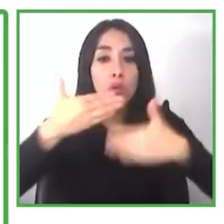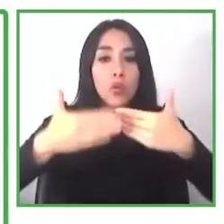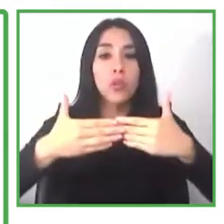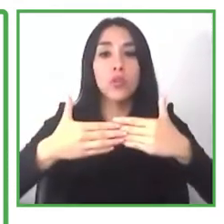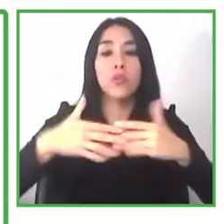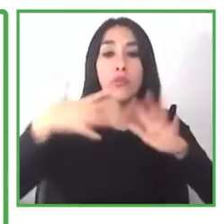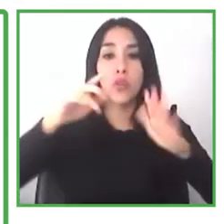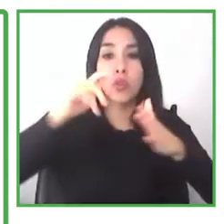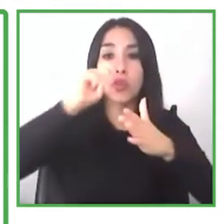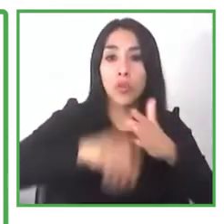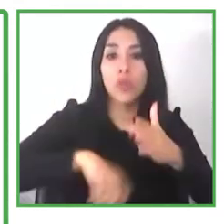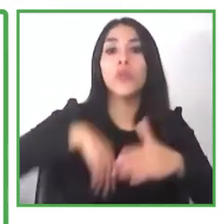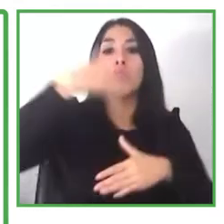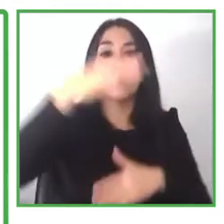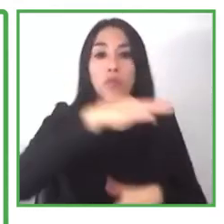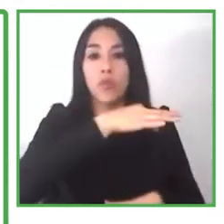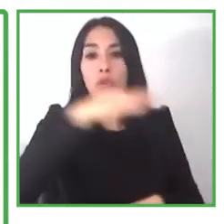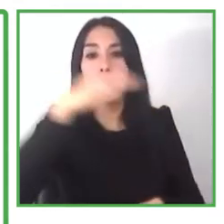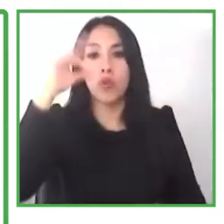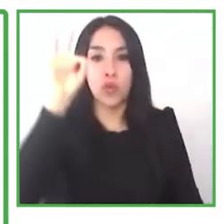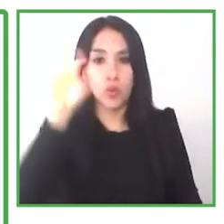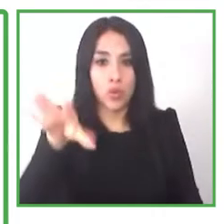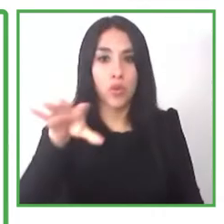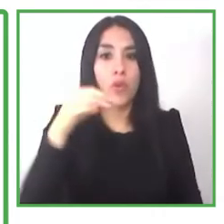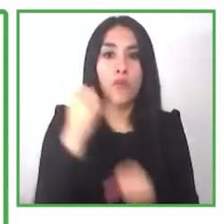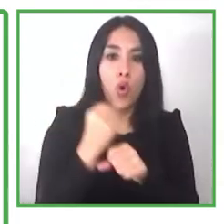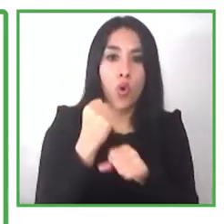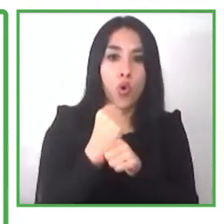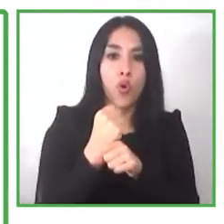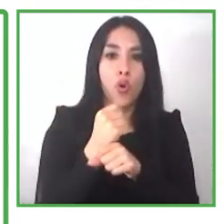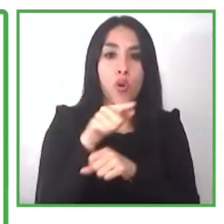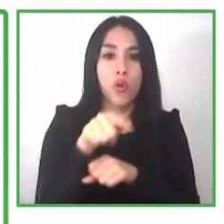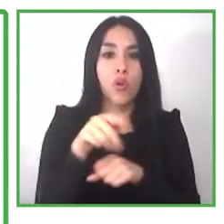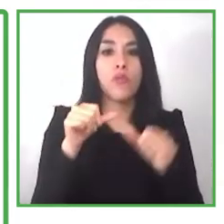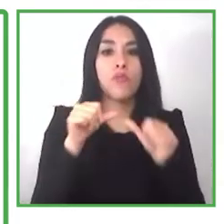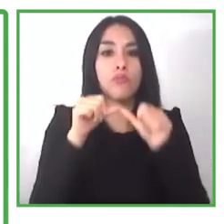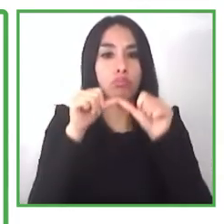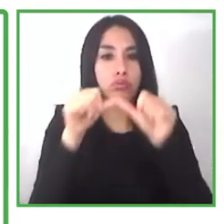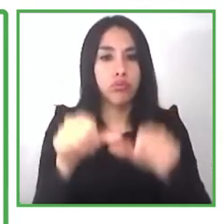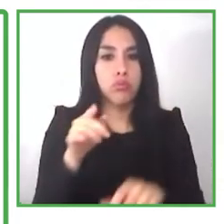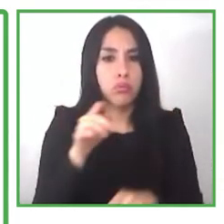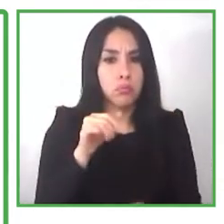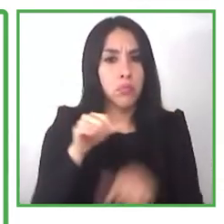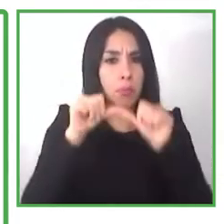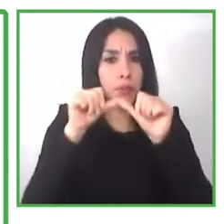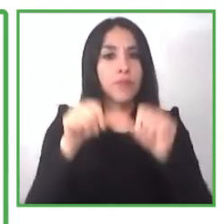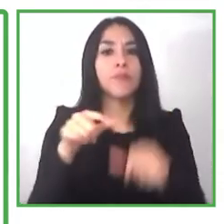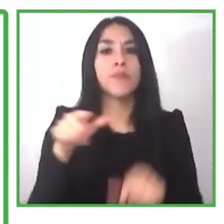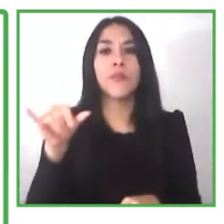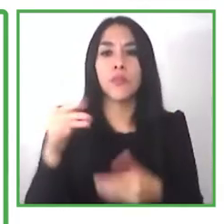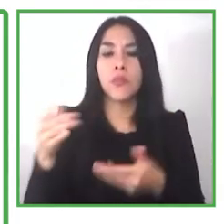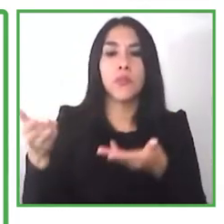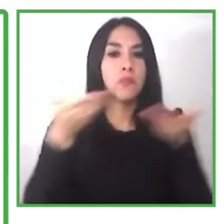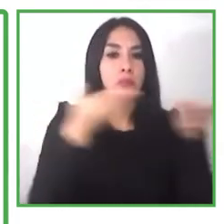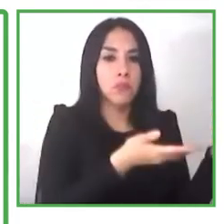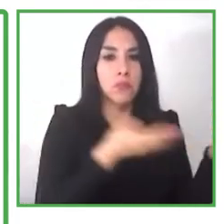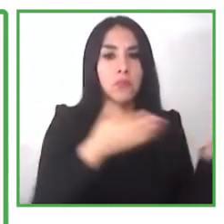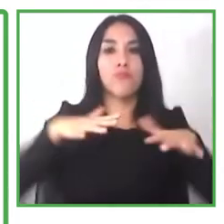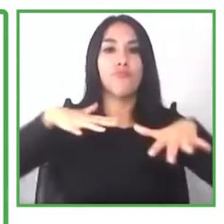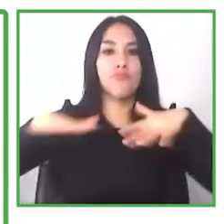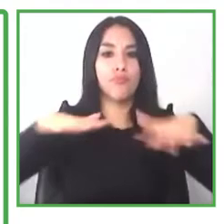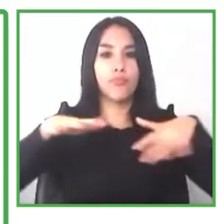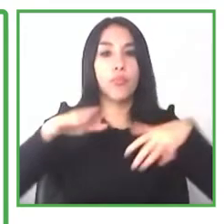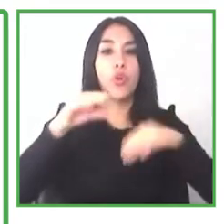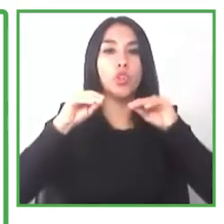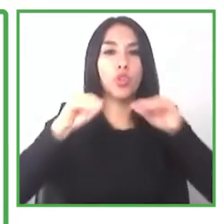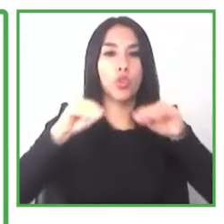we offer a job coaching service to the employer to the employee because nobody stands alone in this